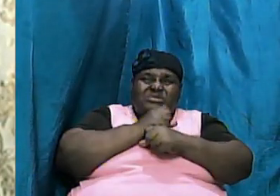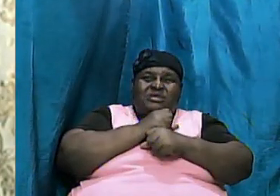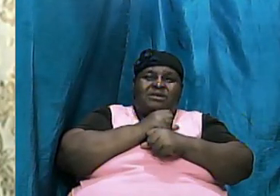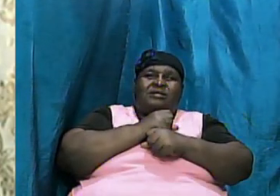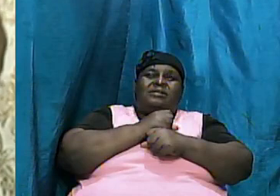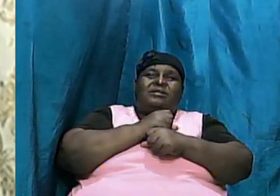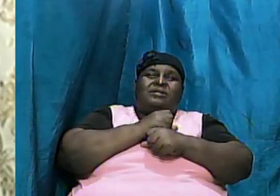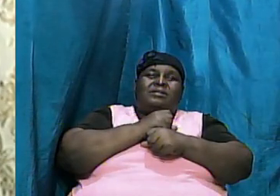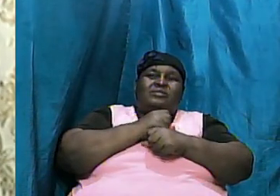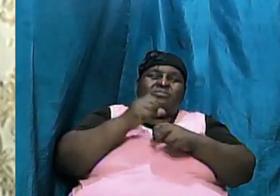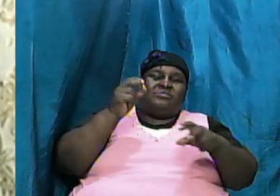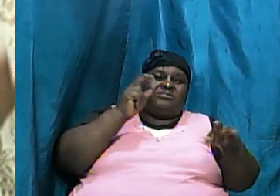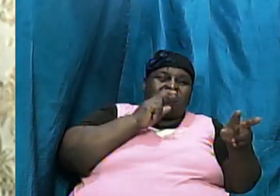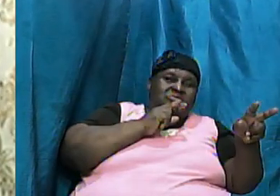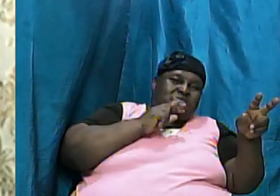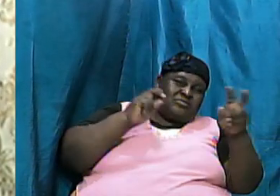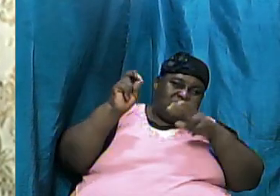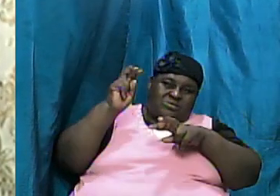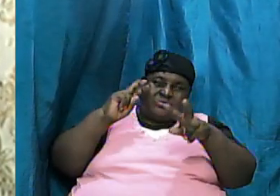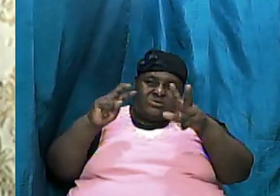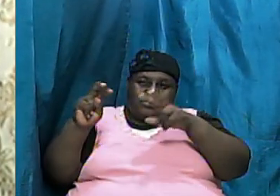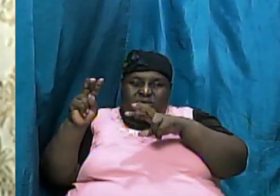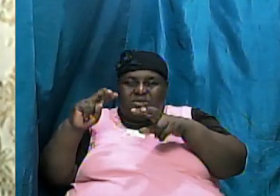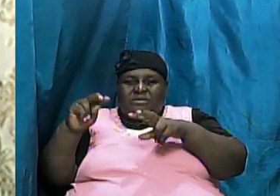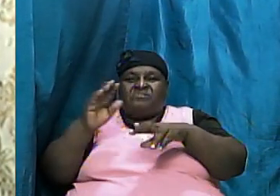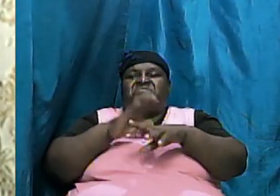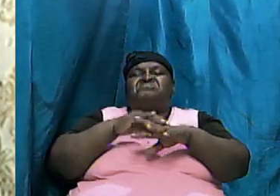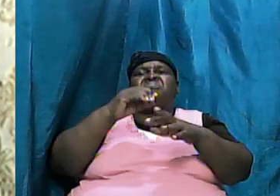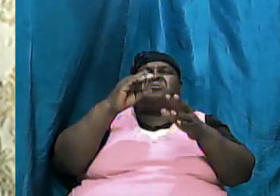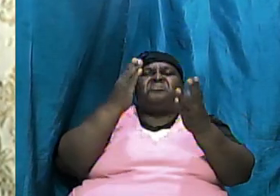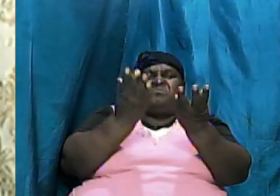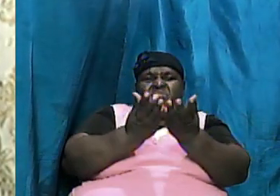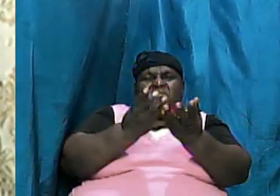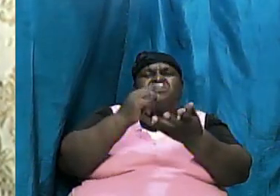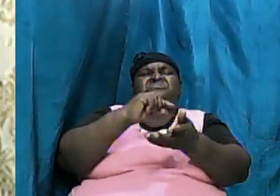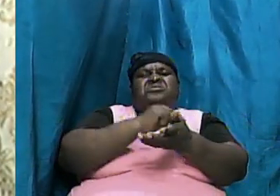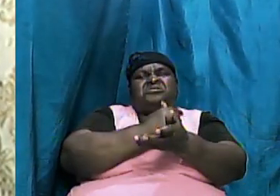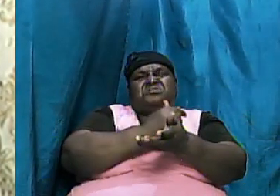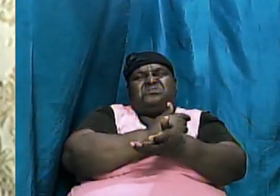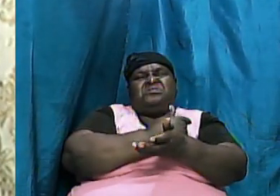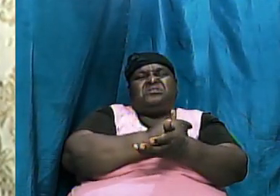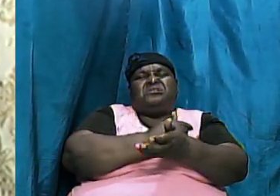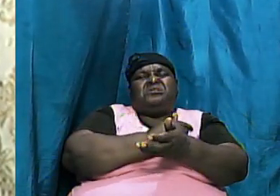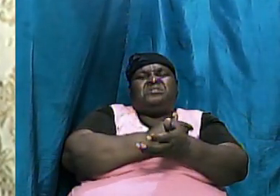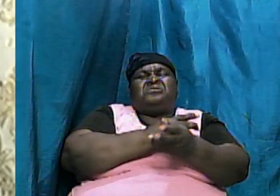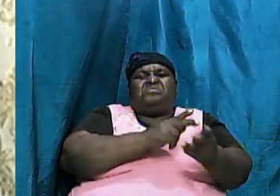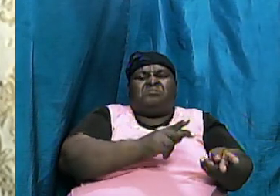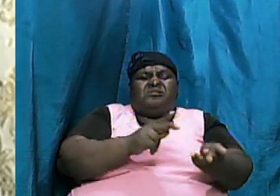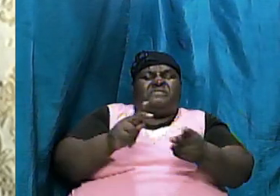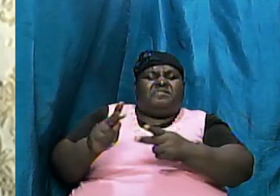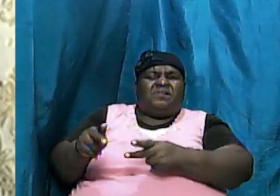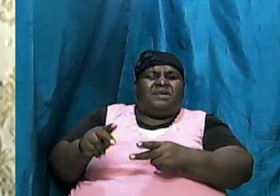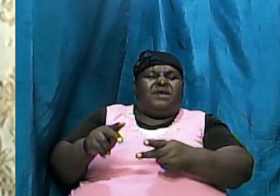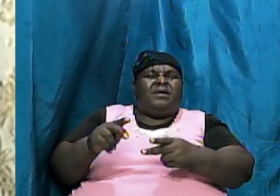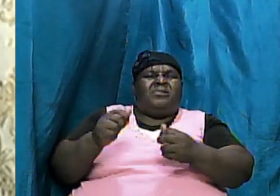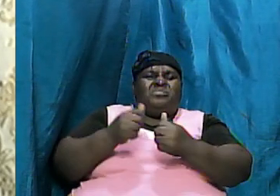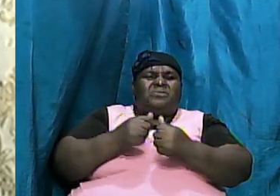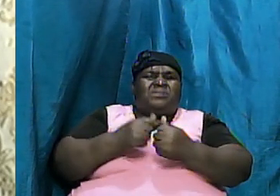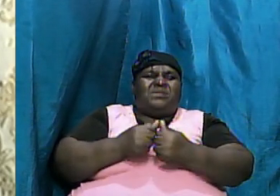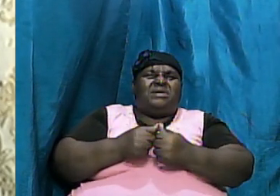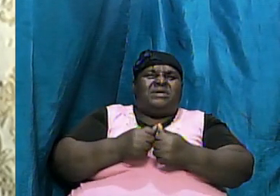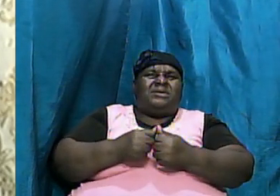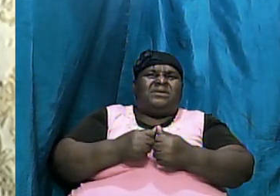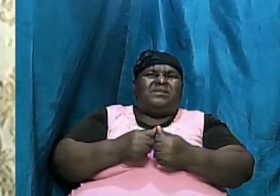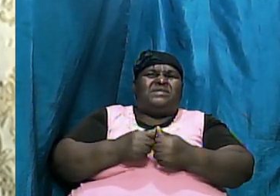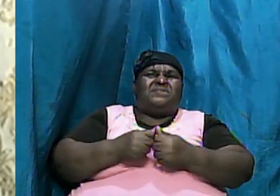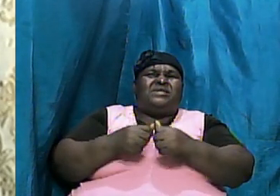do a survey of the book of Genesis just to provide us with a background to the book we need to understand